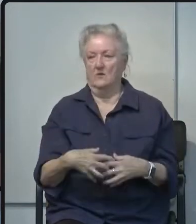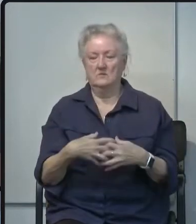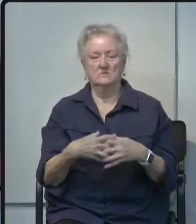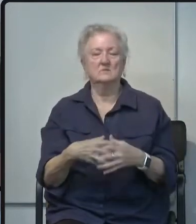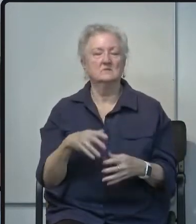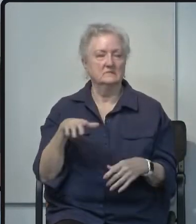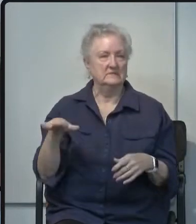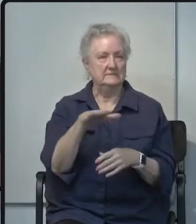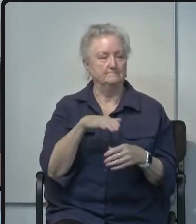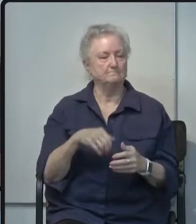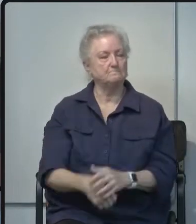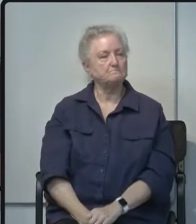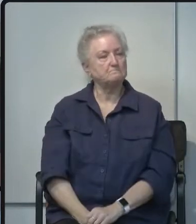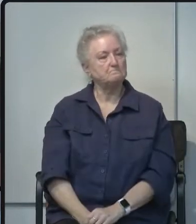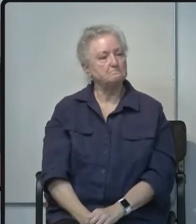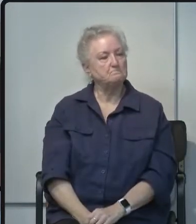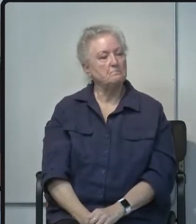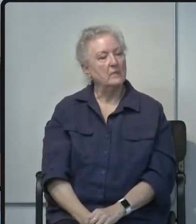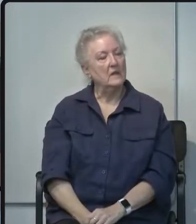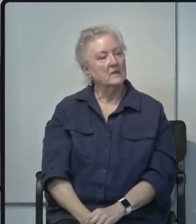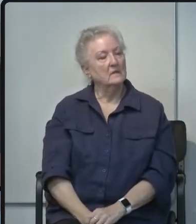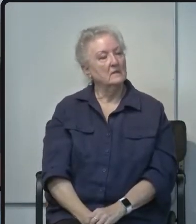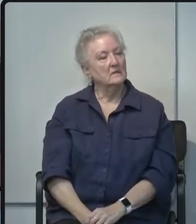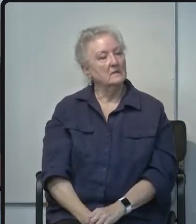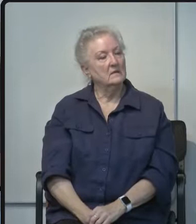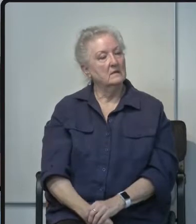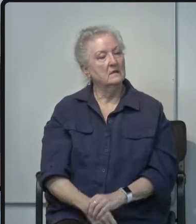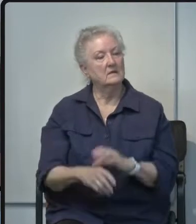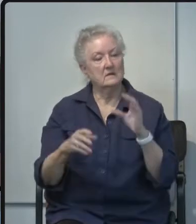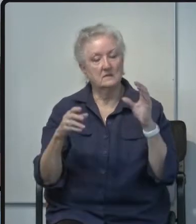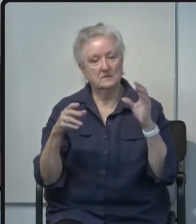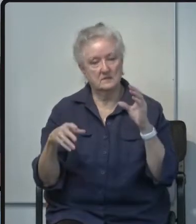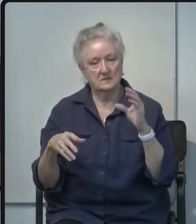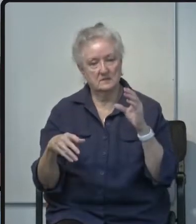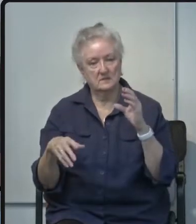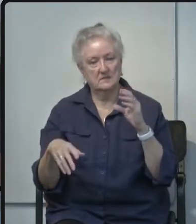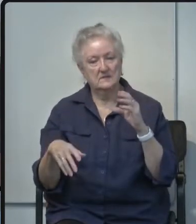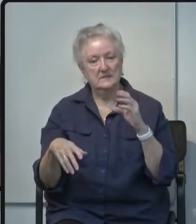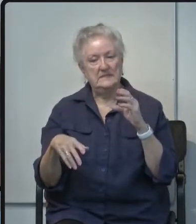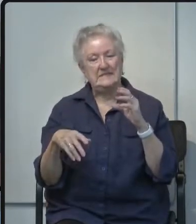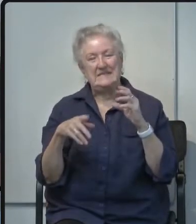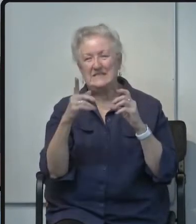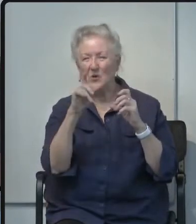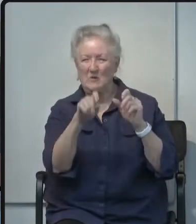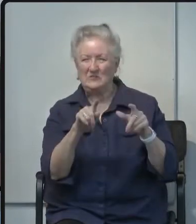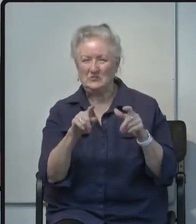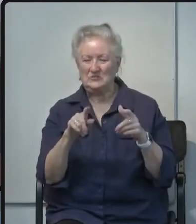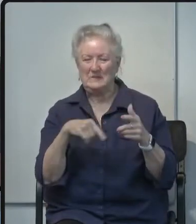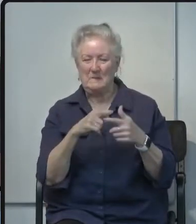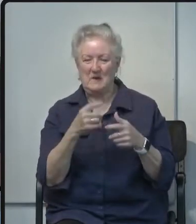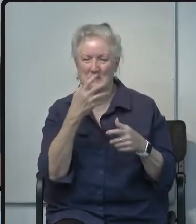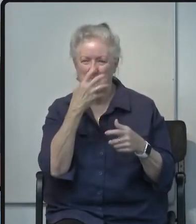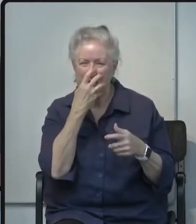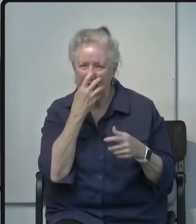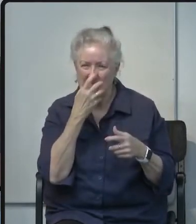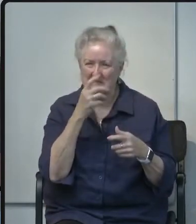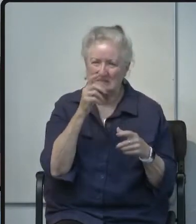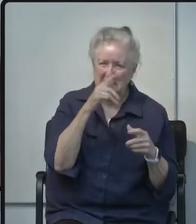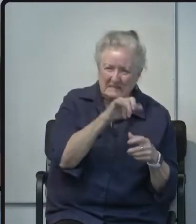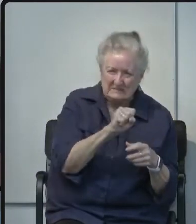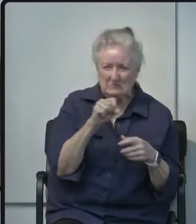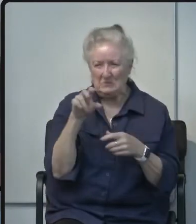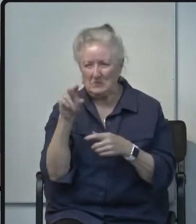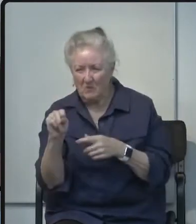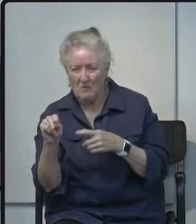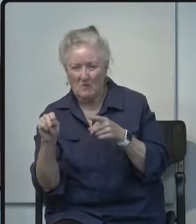in addition the question of wearing a face covering mask for the general public